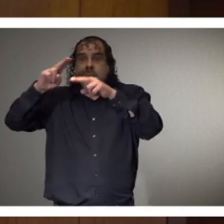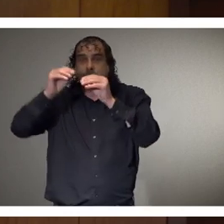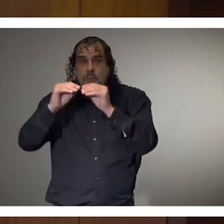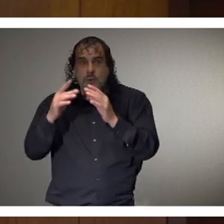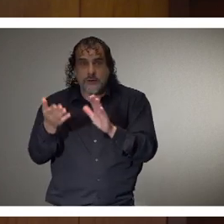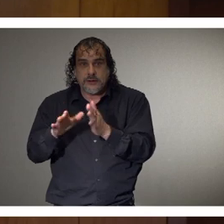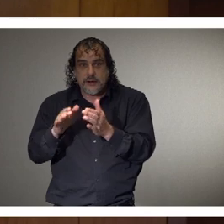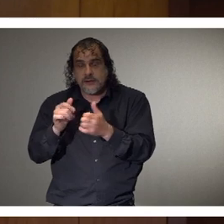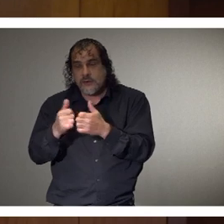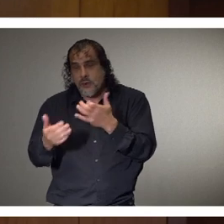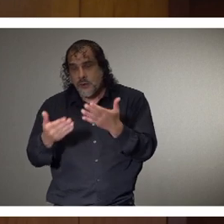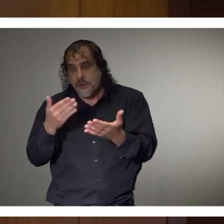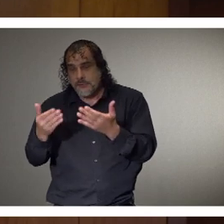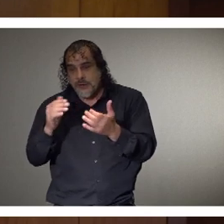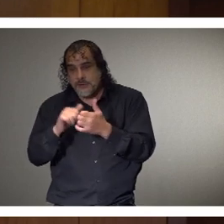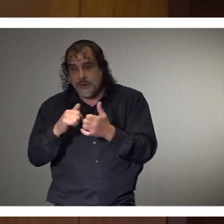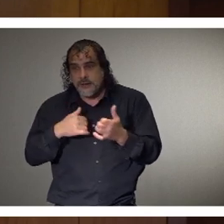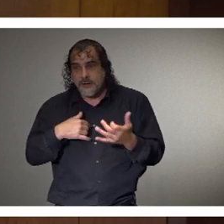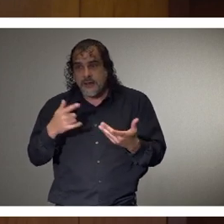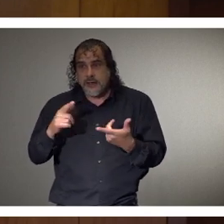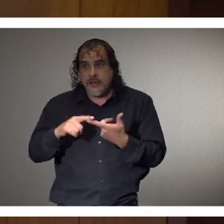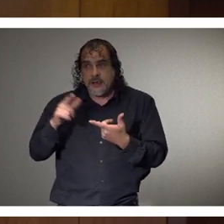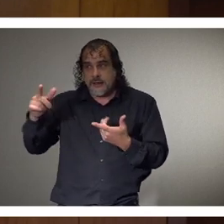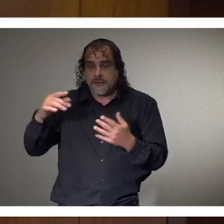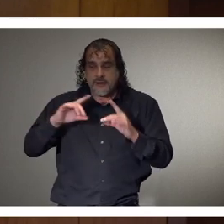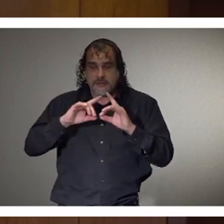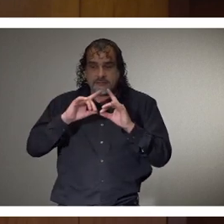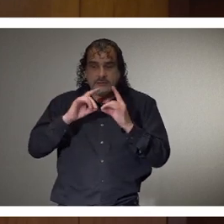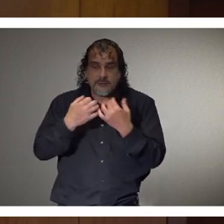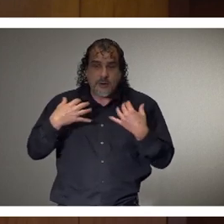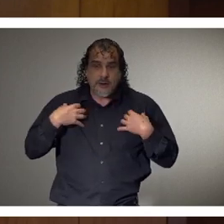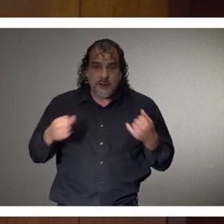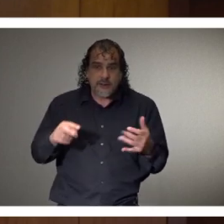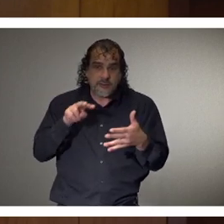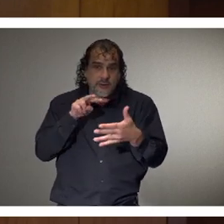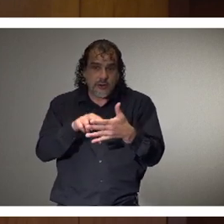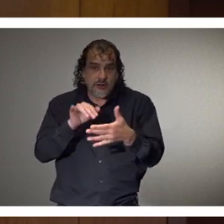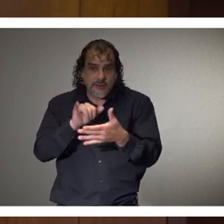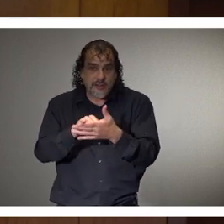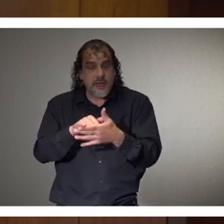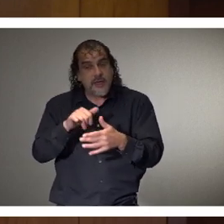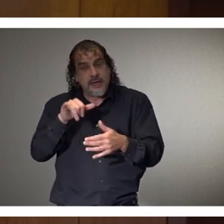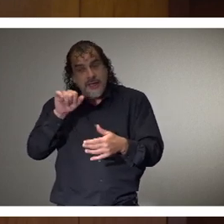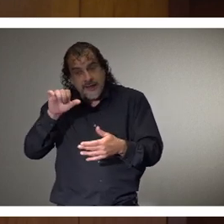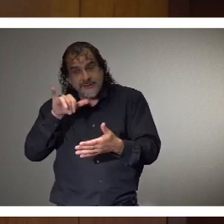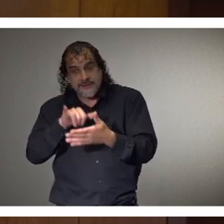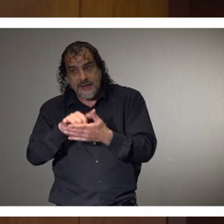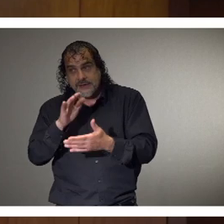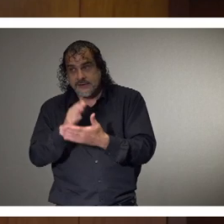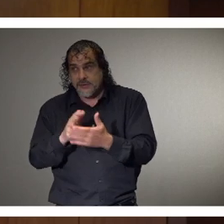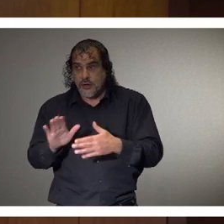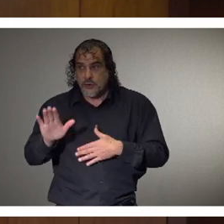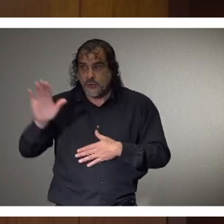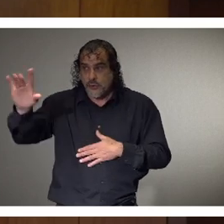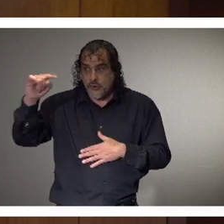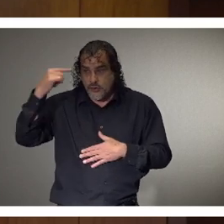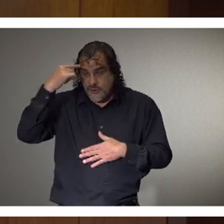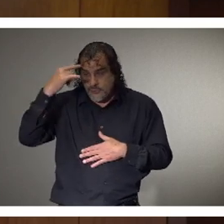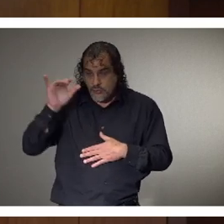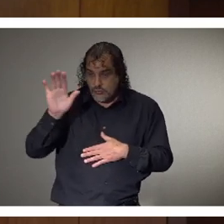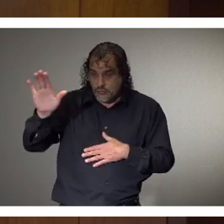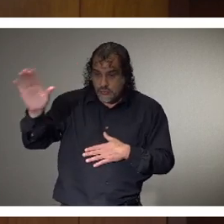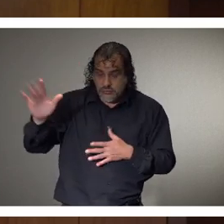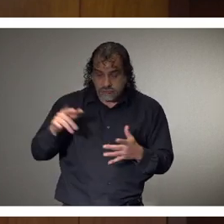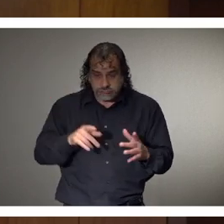be something that MDHS, uh, the health department is looking, but is that something that may be on your radar, Governor, as you look to,